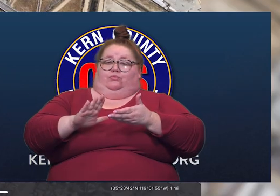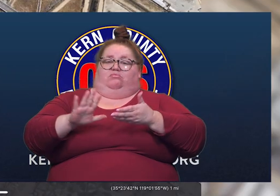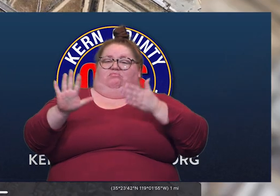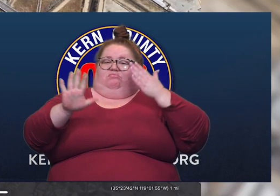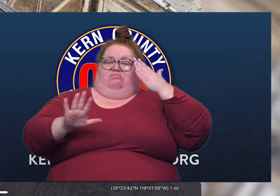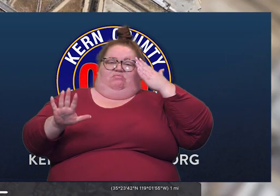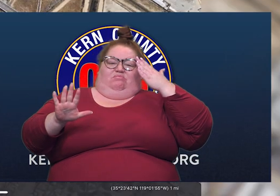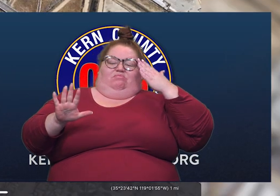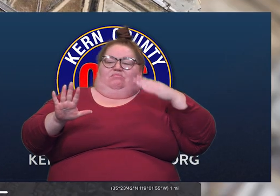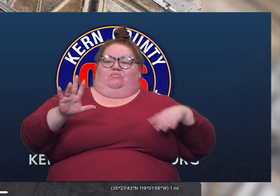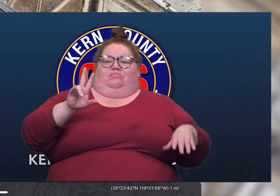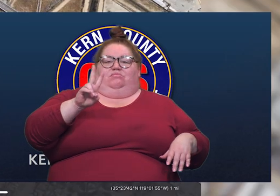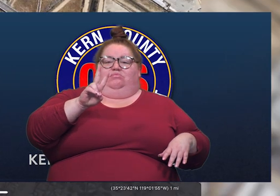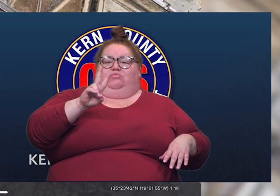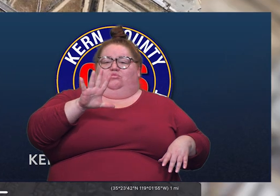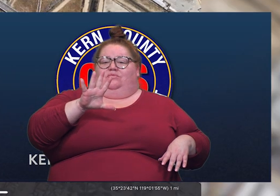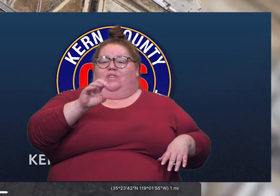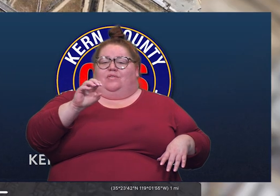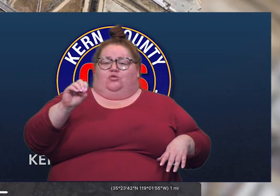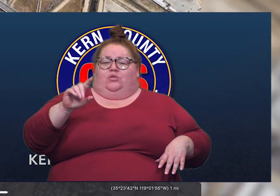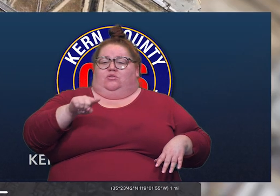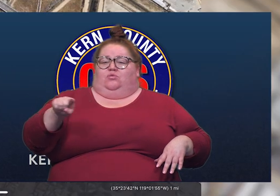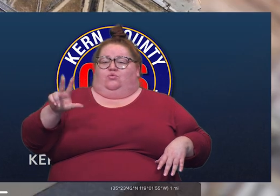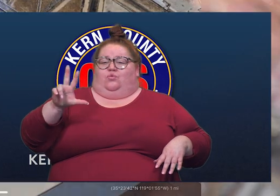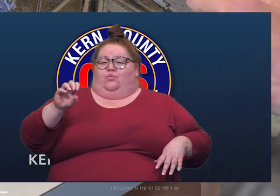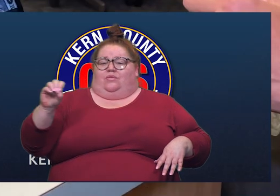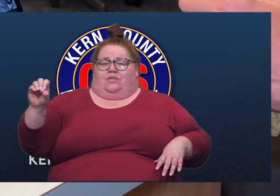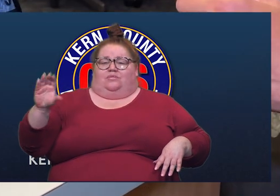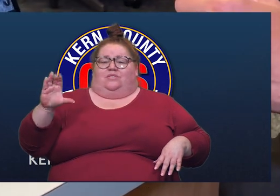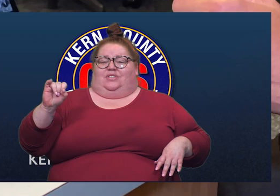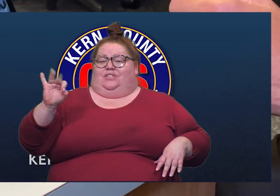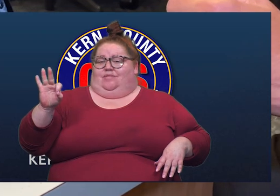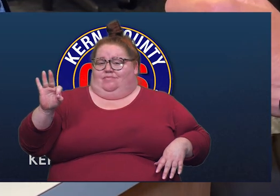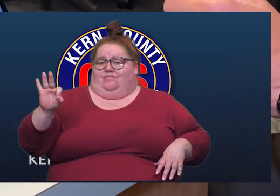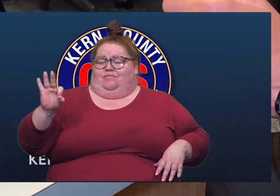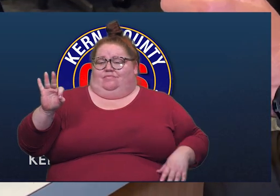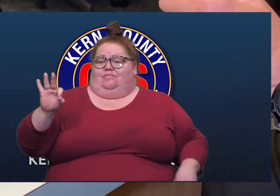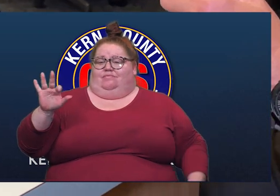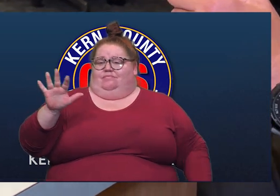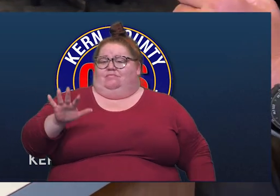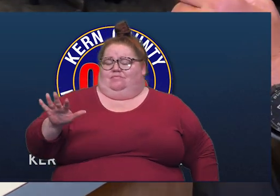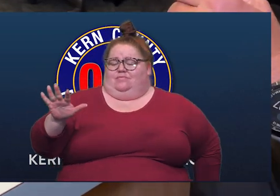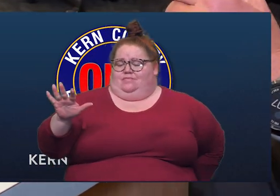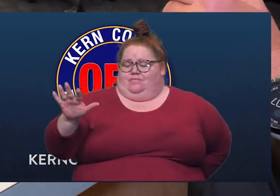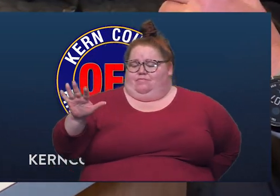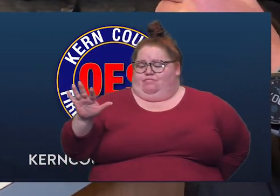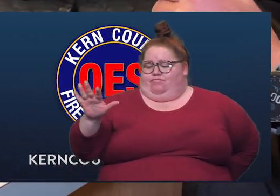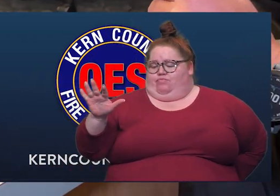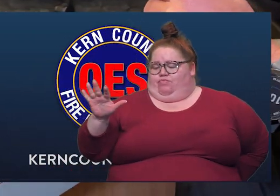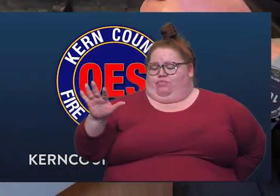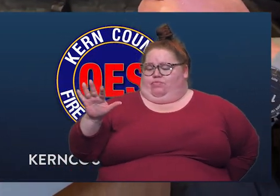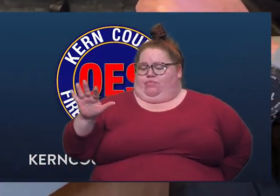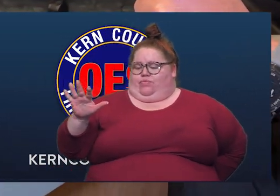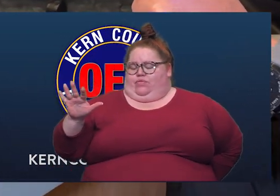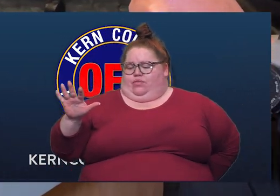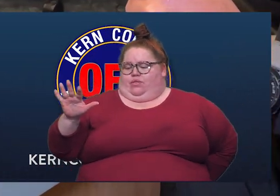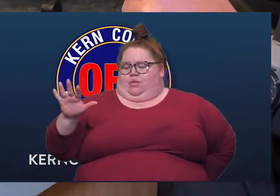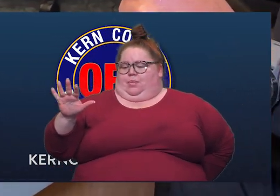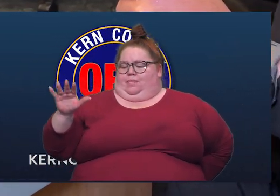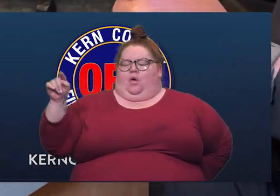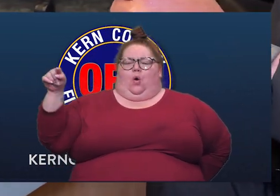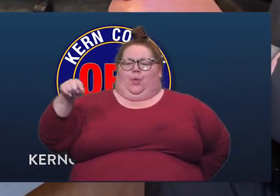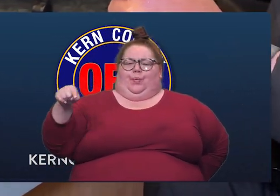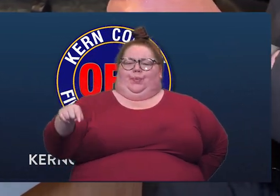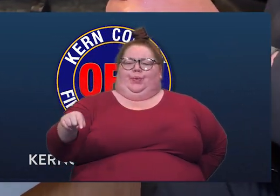of 25 to 3,000 CFS, depending on the day. As you get down further into